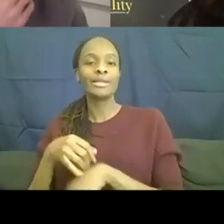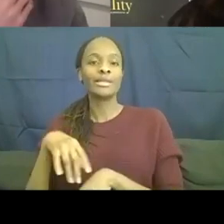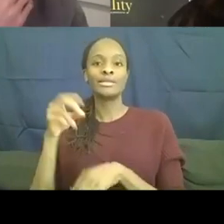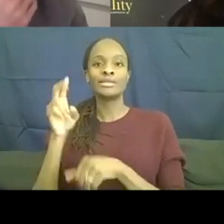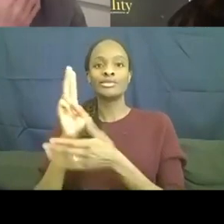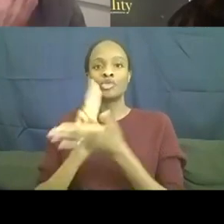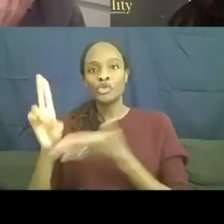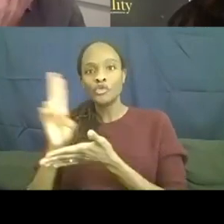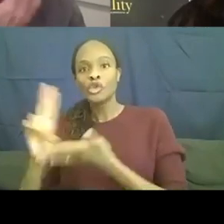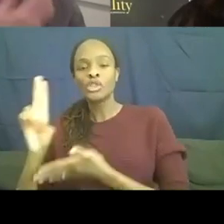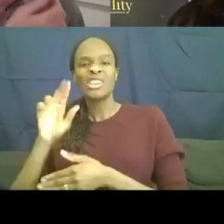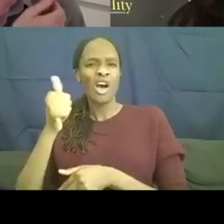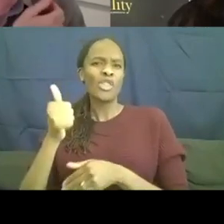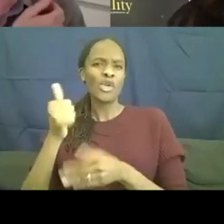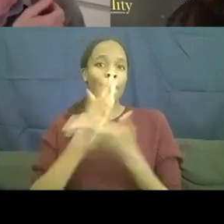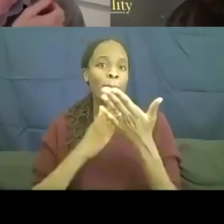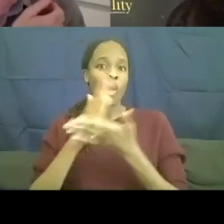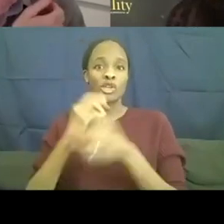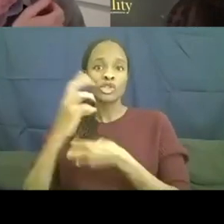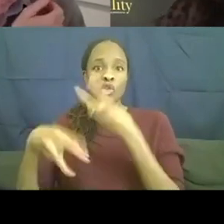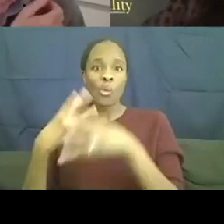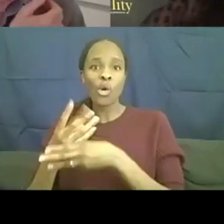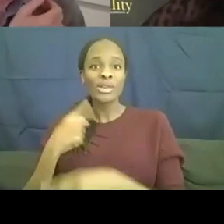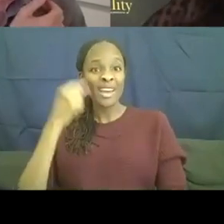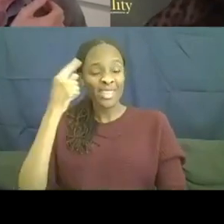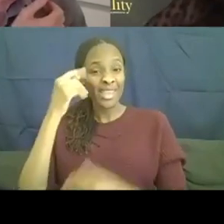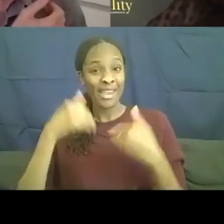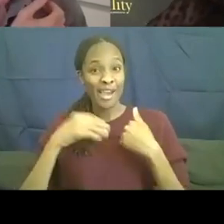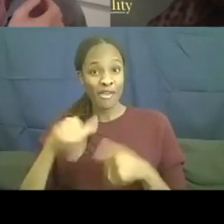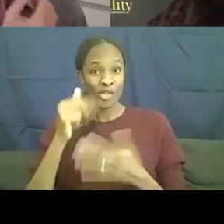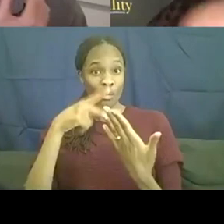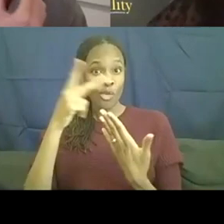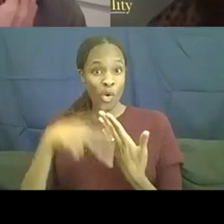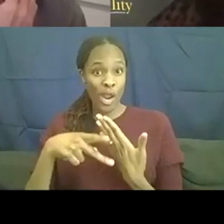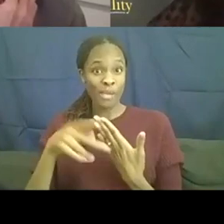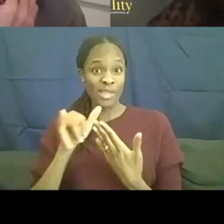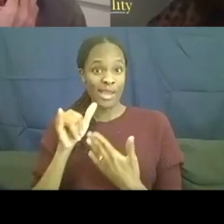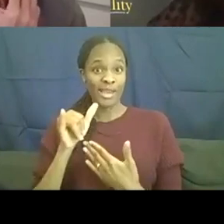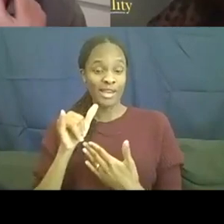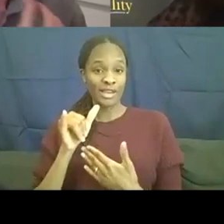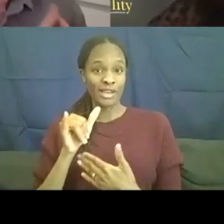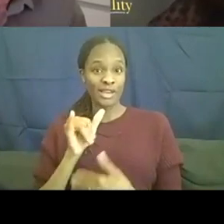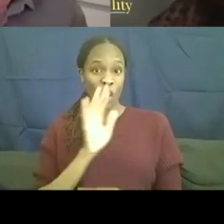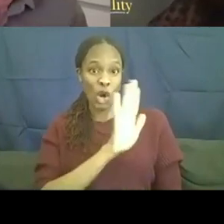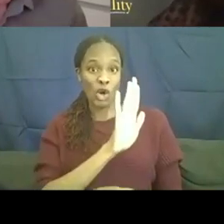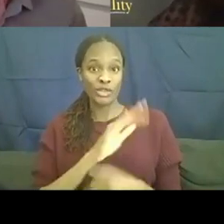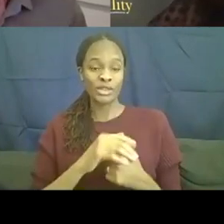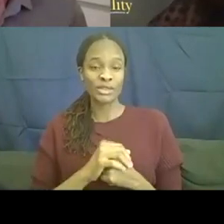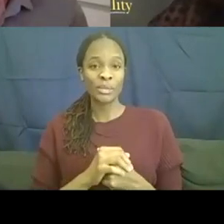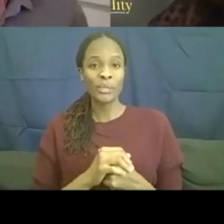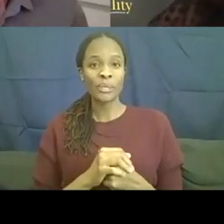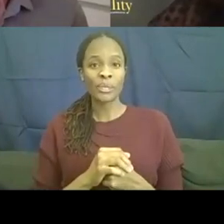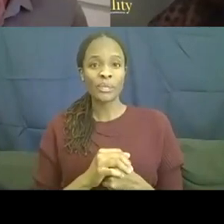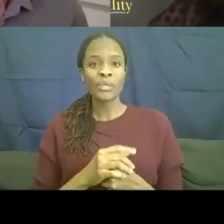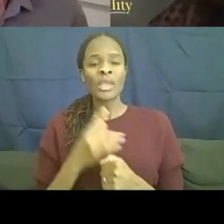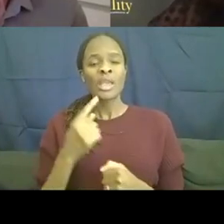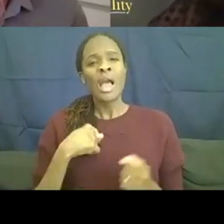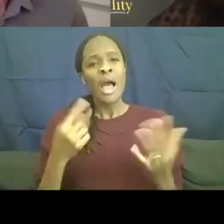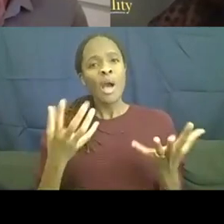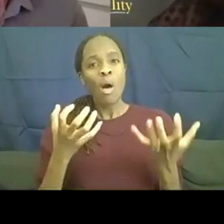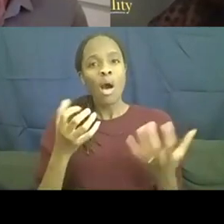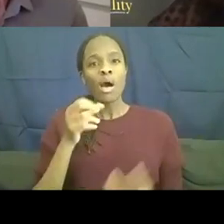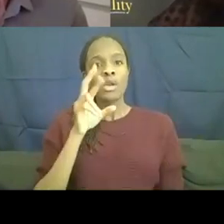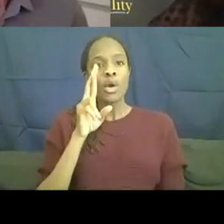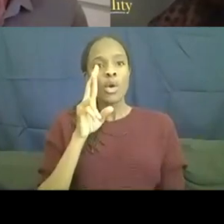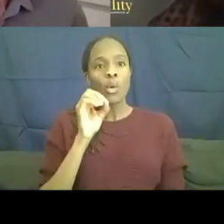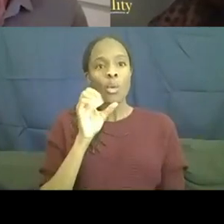world. So I'm think there are other programs like hers. But, um, I just want, uh, Roseanne to